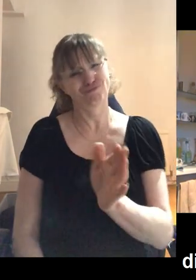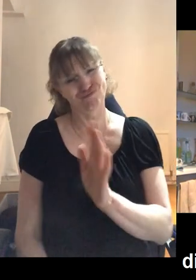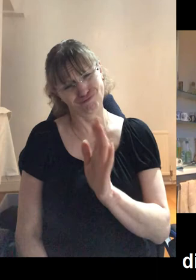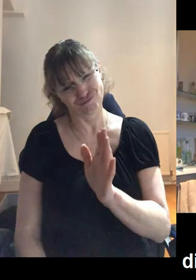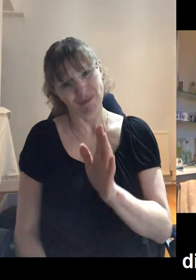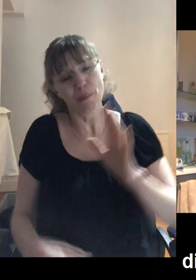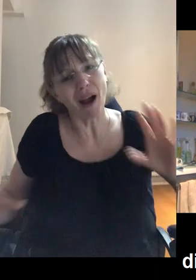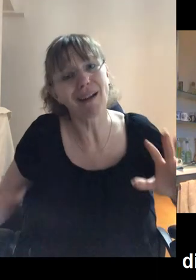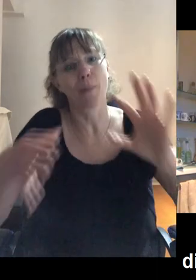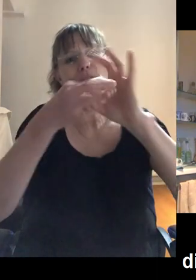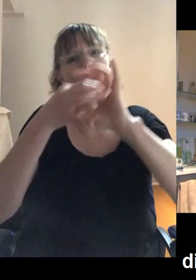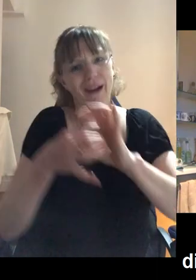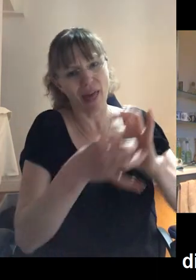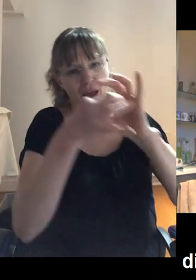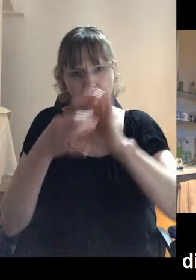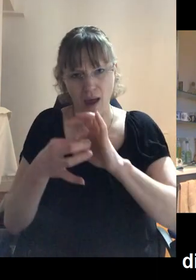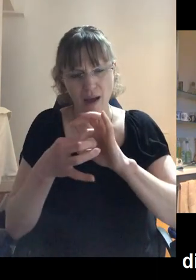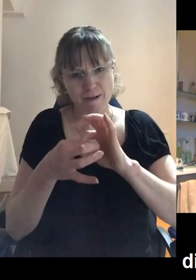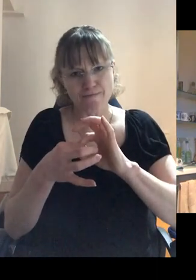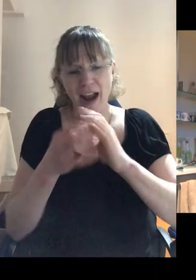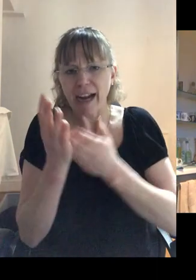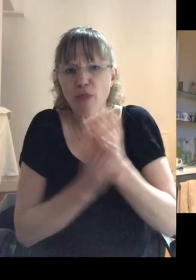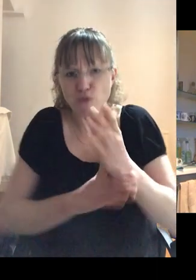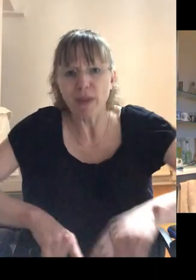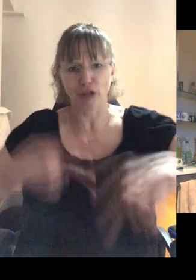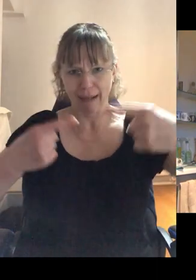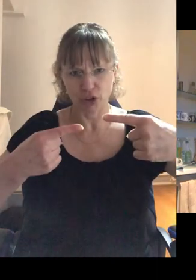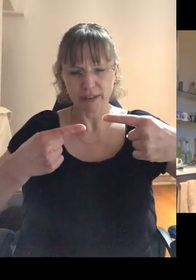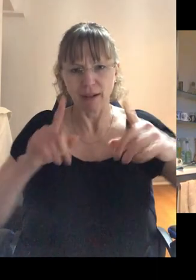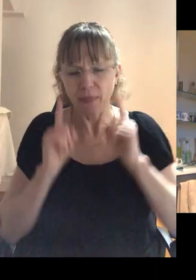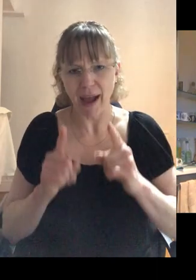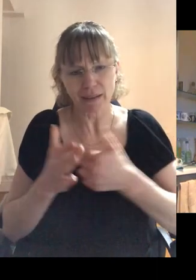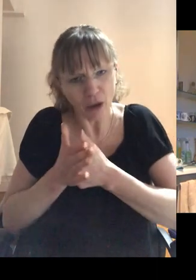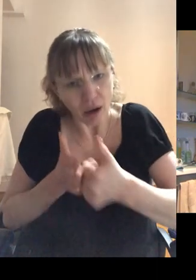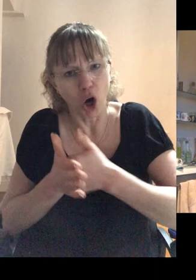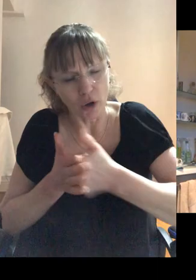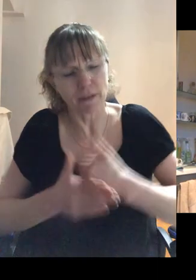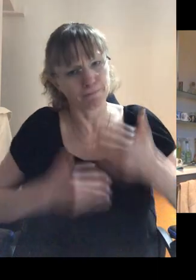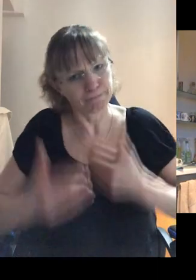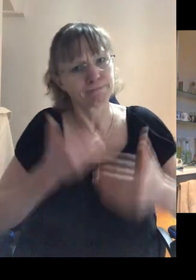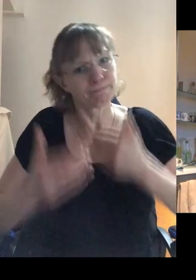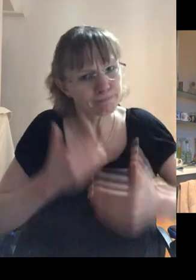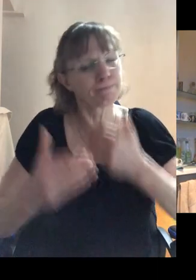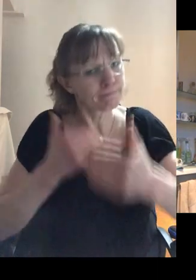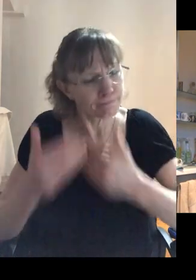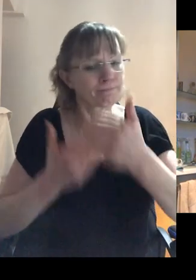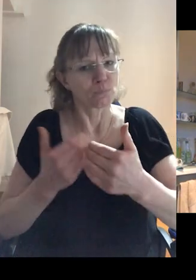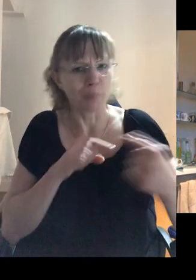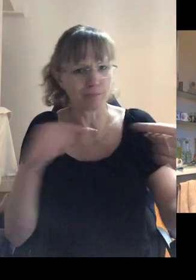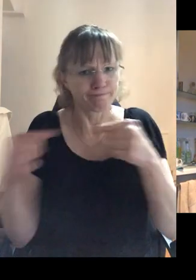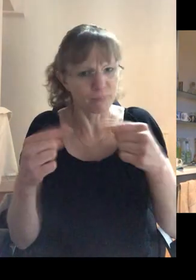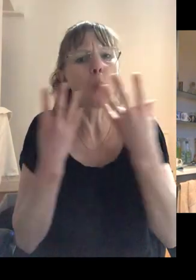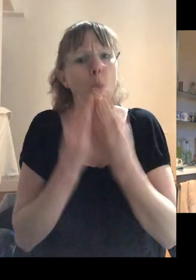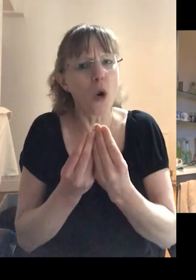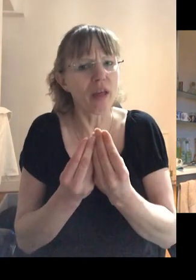how we come together and overcome those challenges is, is a, a constant enigma to me, but it's a, it's a battle worth